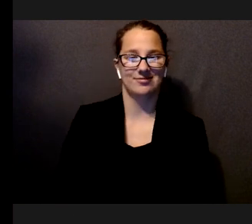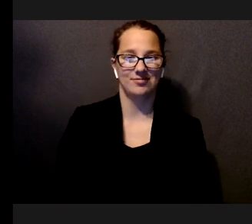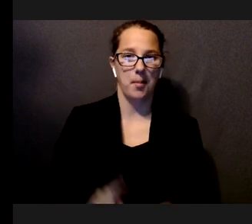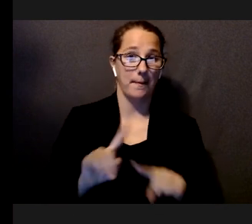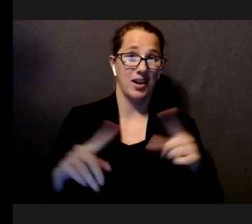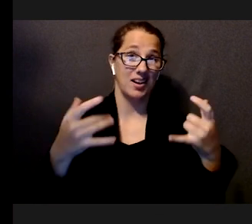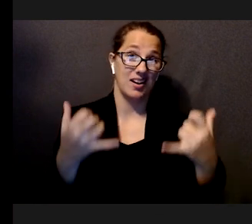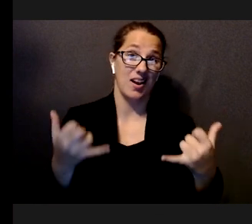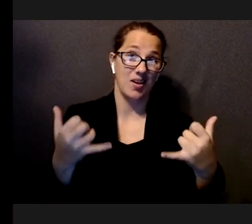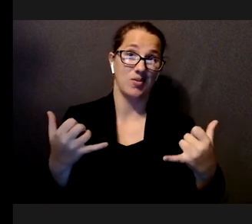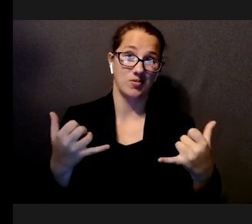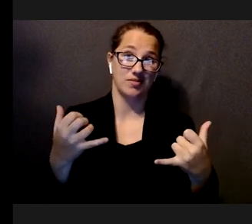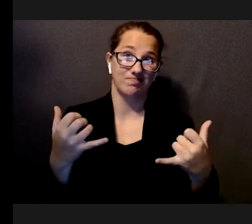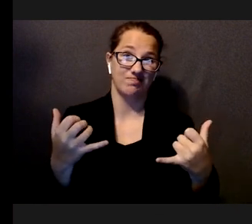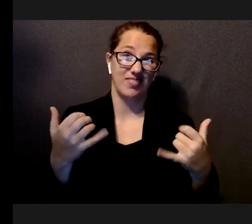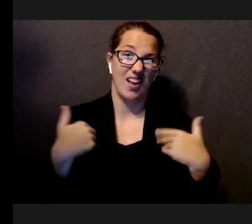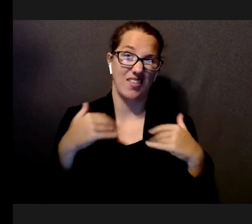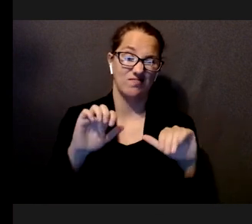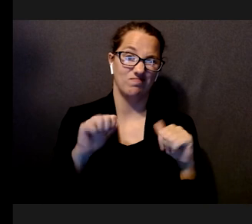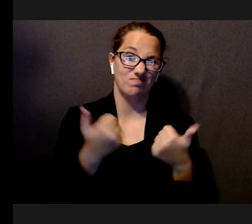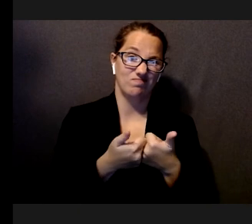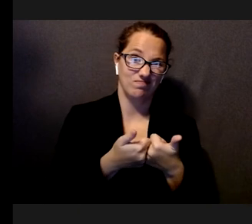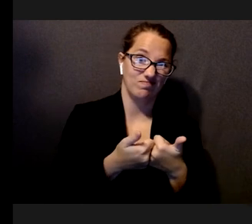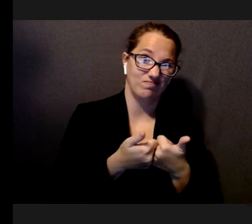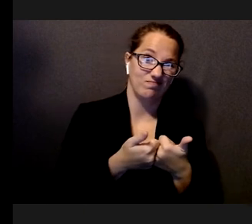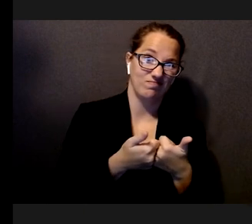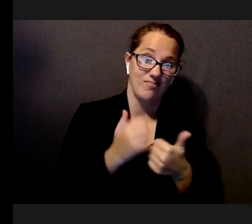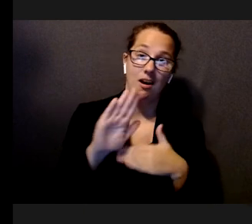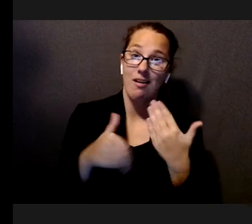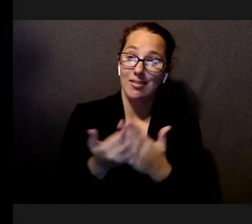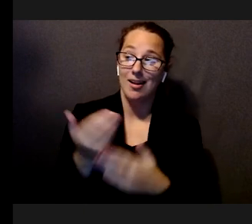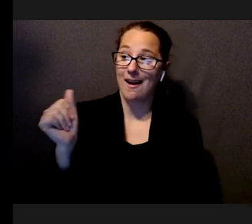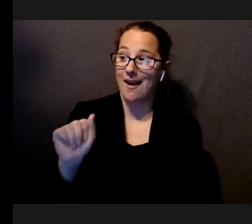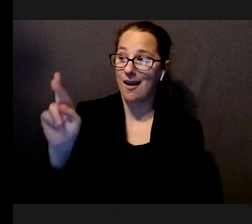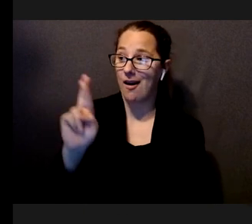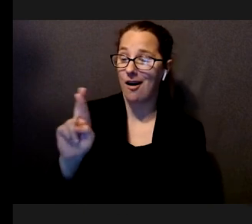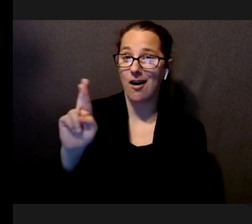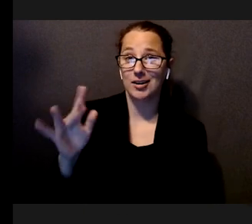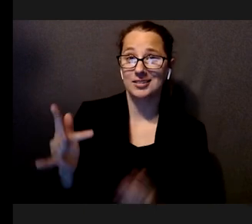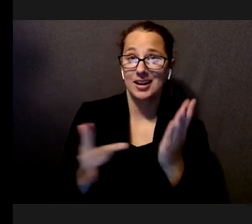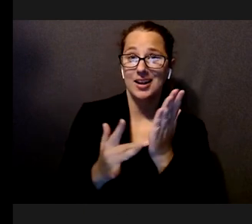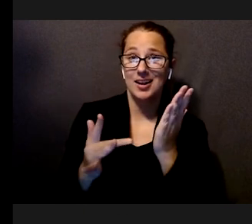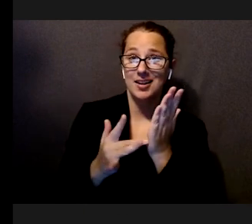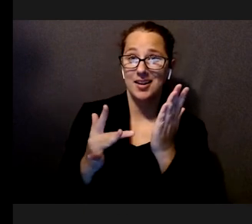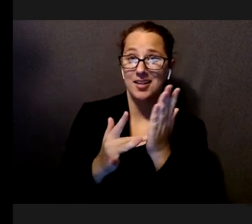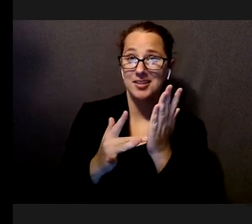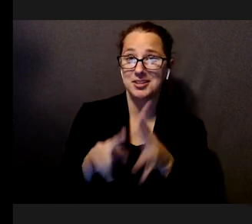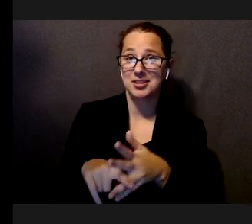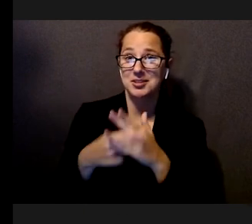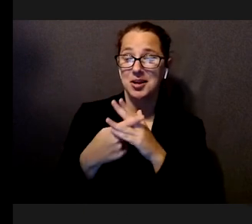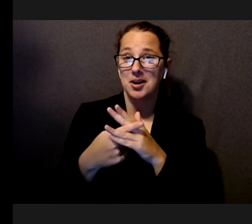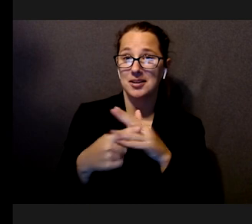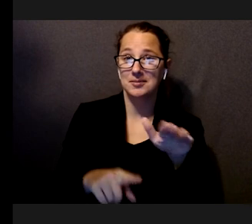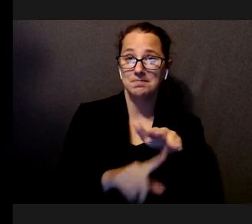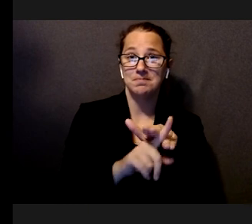But, right now, we are faced with a problem that all of the augmented and virtual reality technologies that are coming